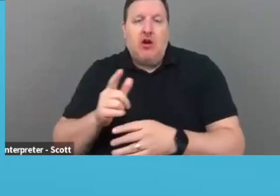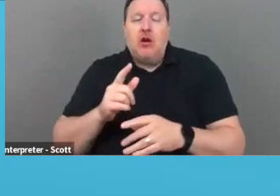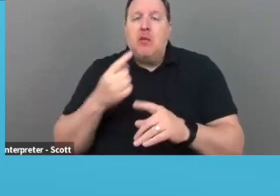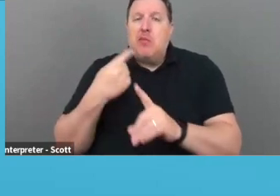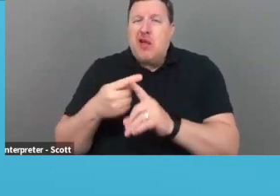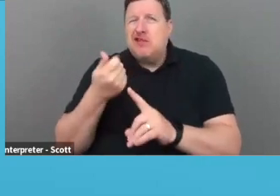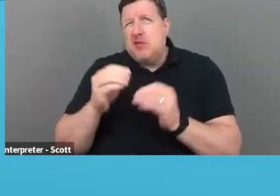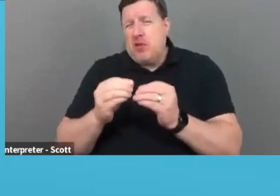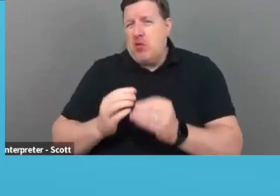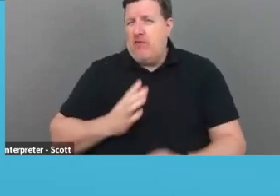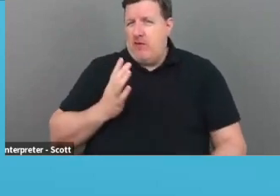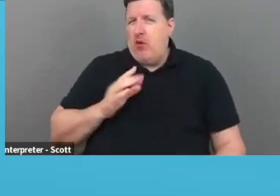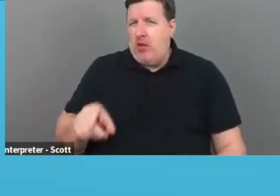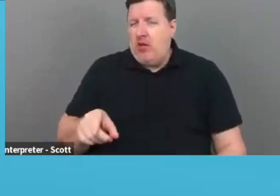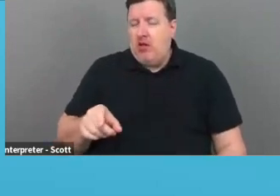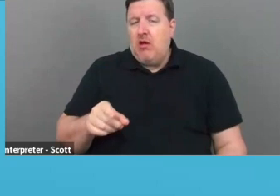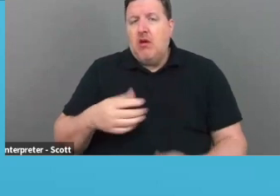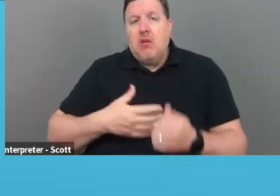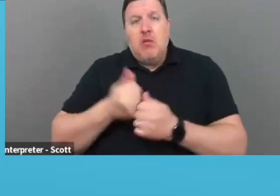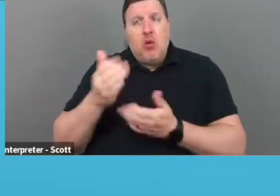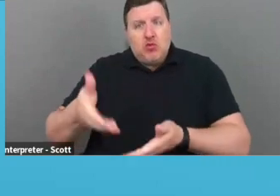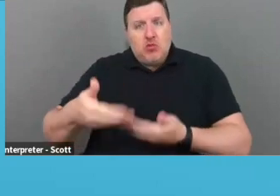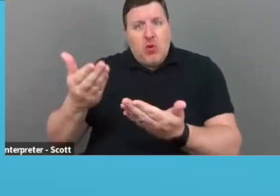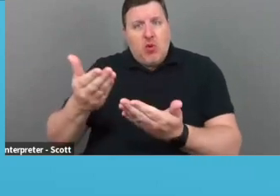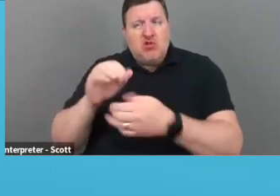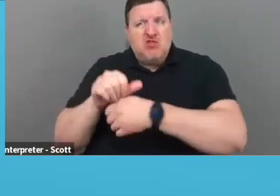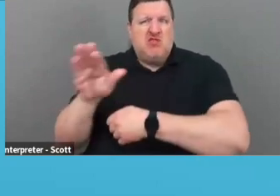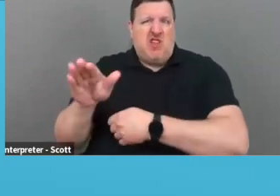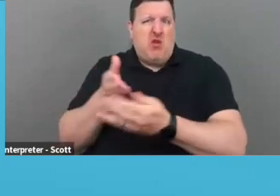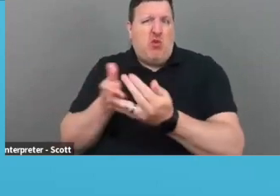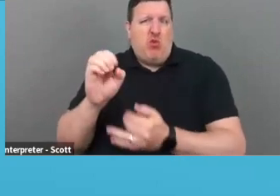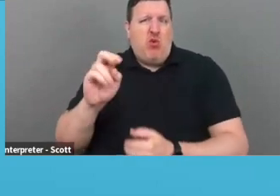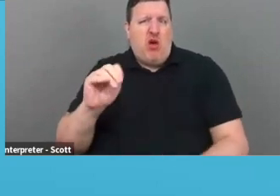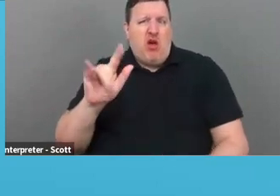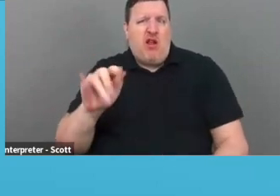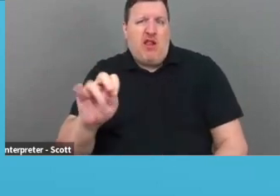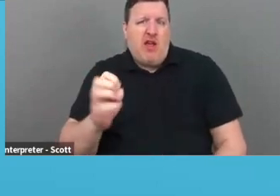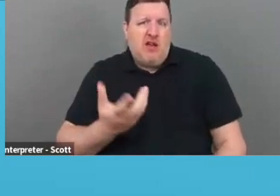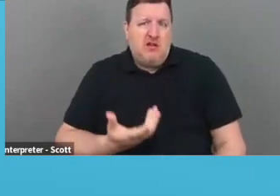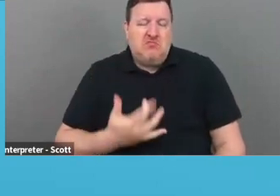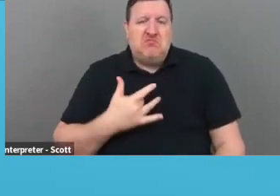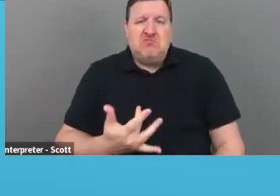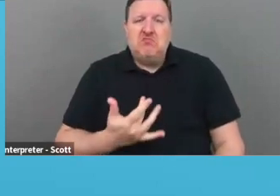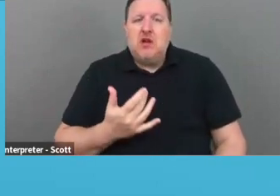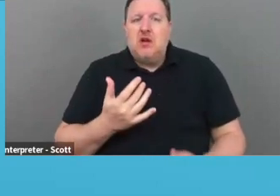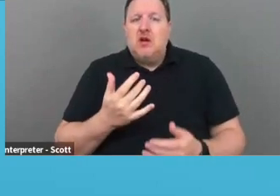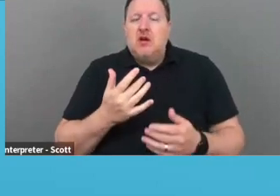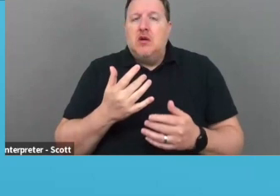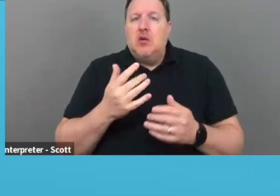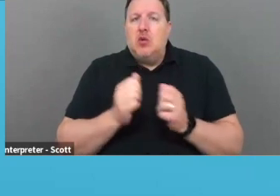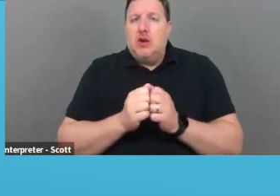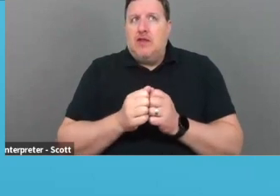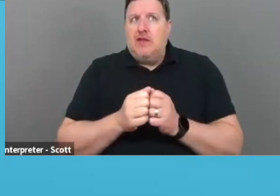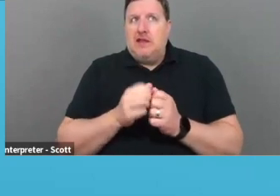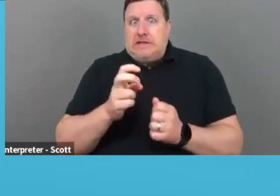most proposals are done online with strict, sometimes